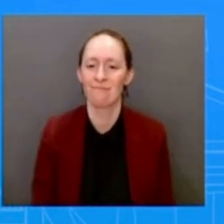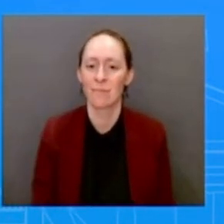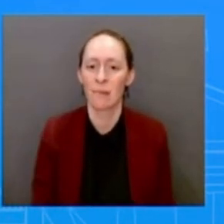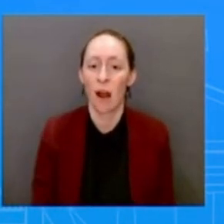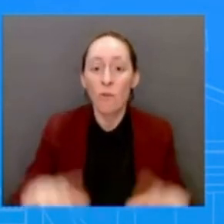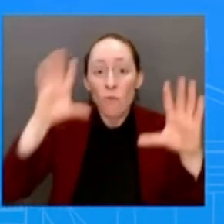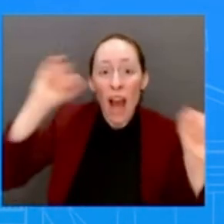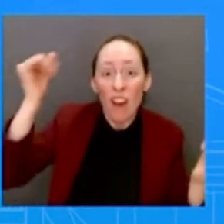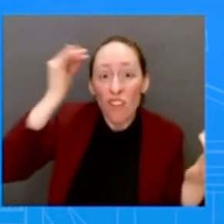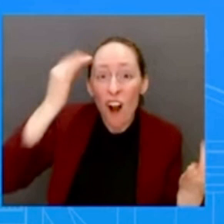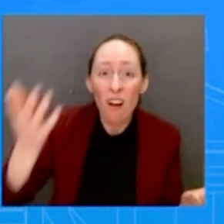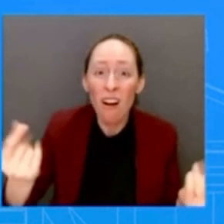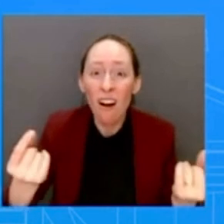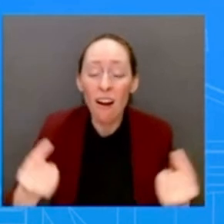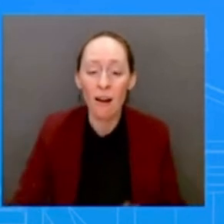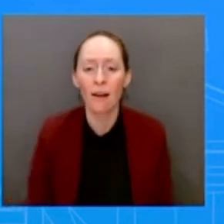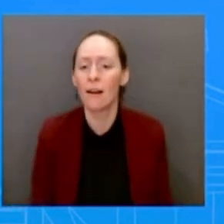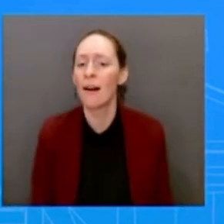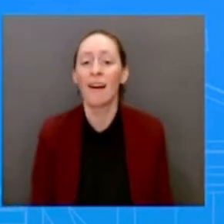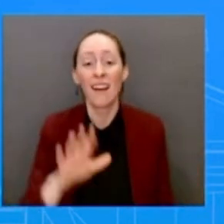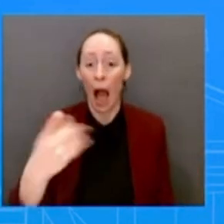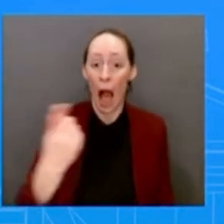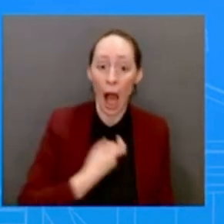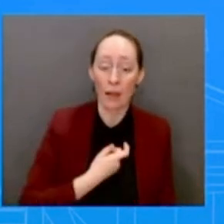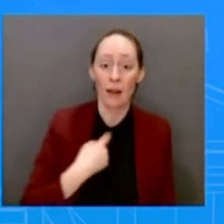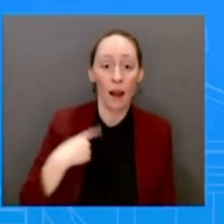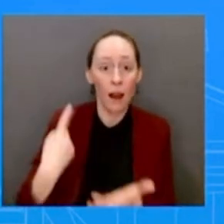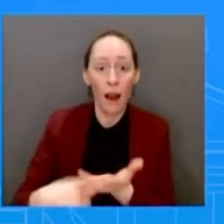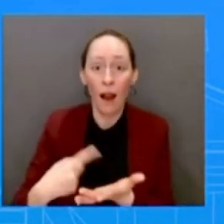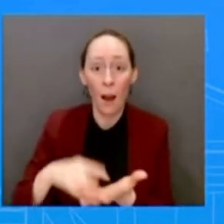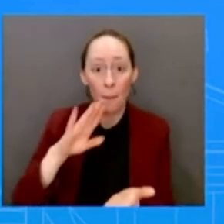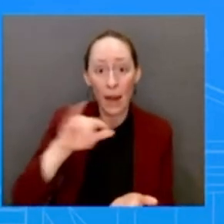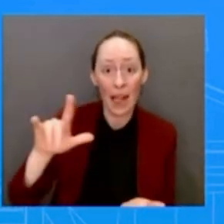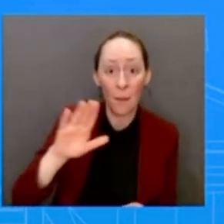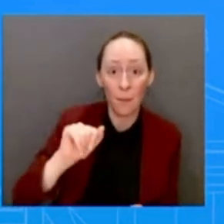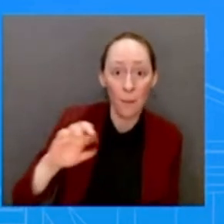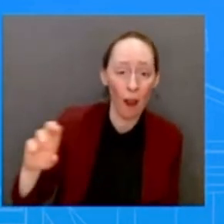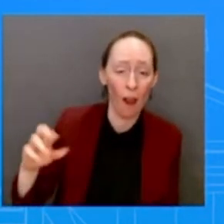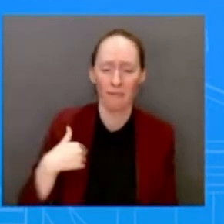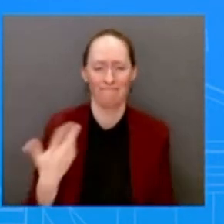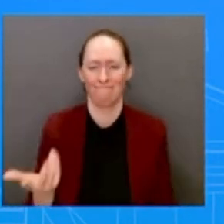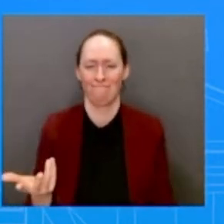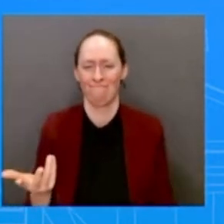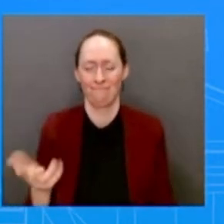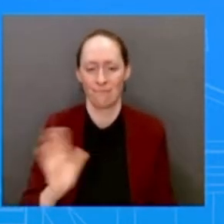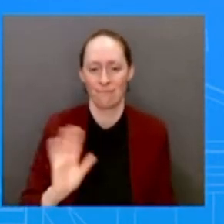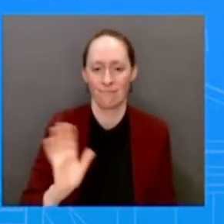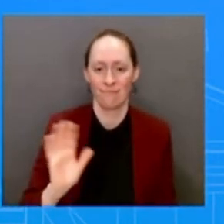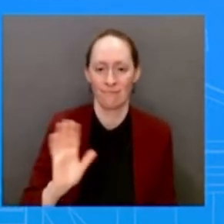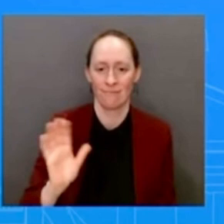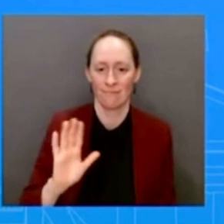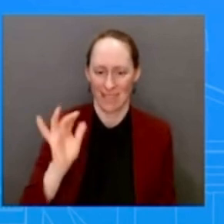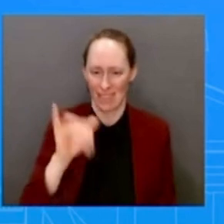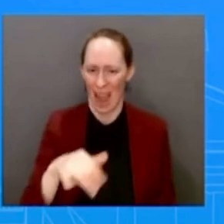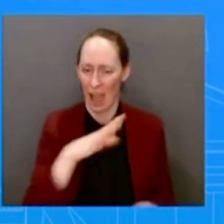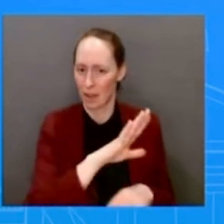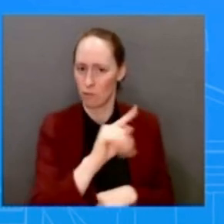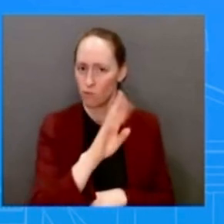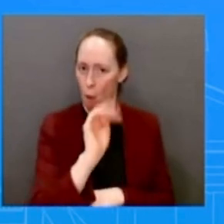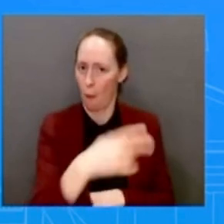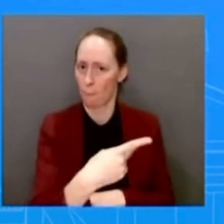idea? You're asking me to comment on Bill Barr, who was the Attorney General during Trump's administration. I'm just not going to comment. What about the general idea, though?